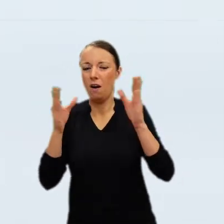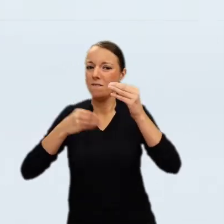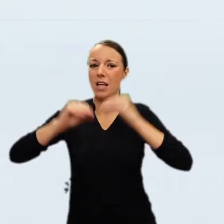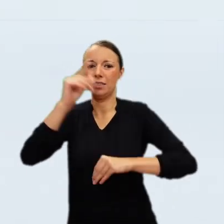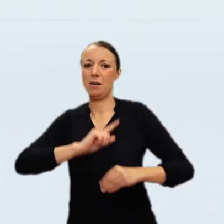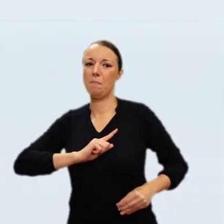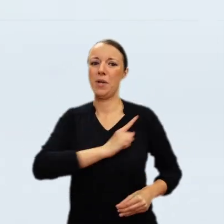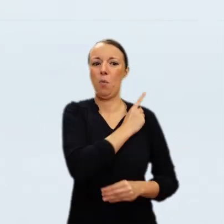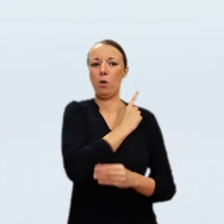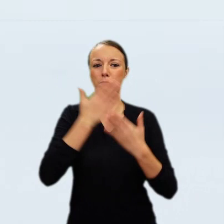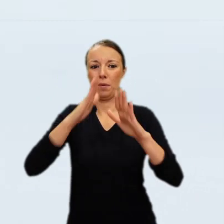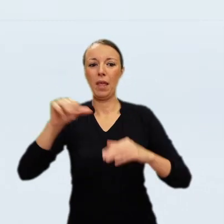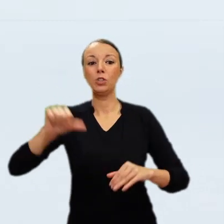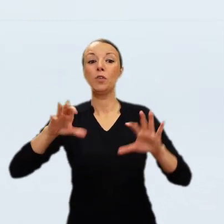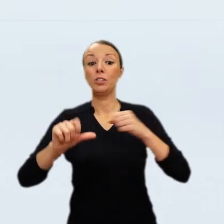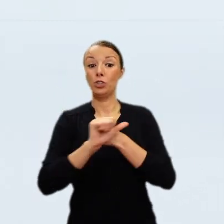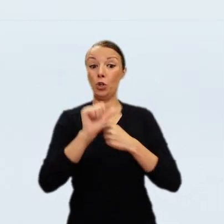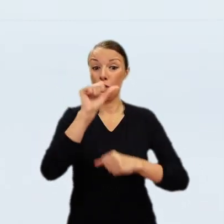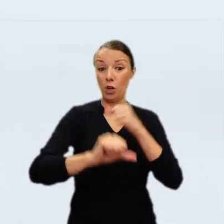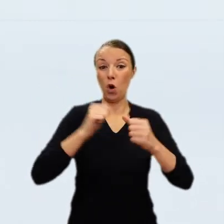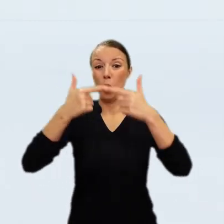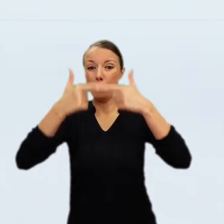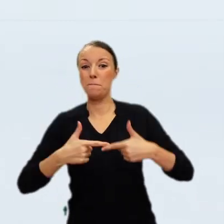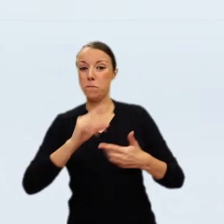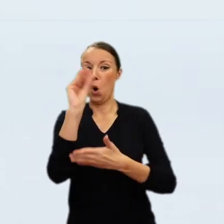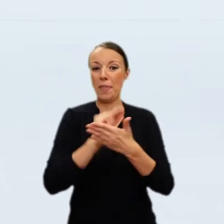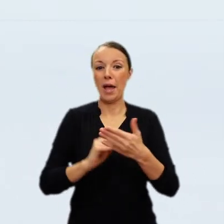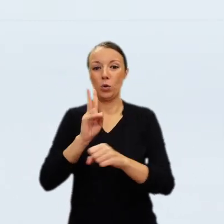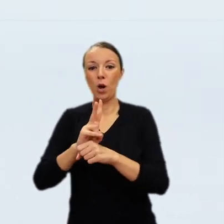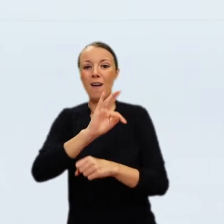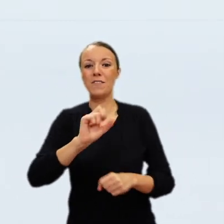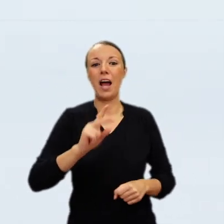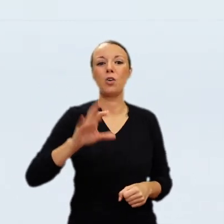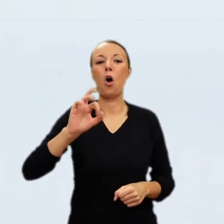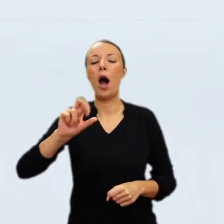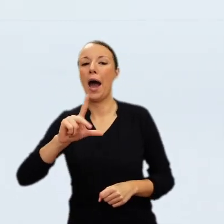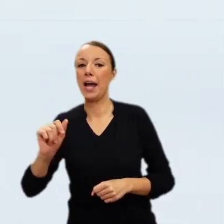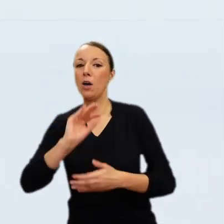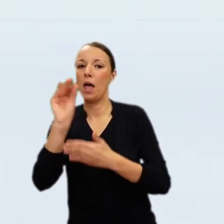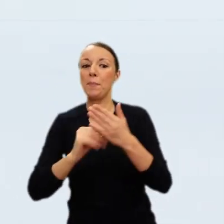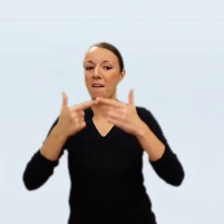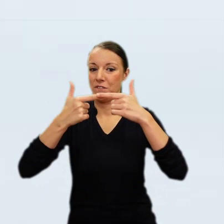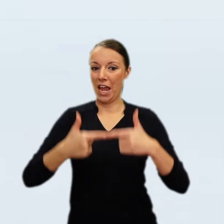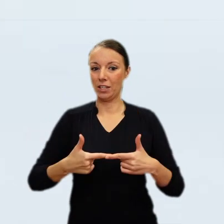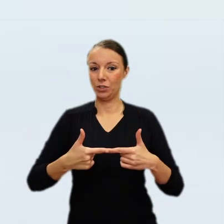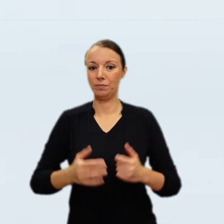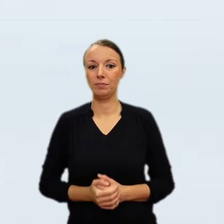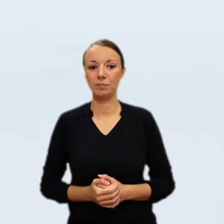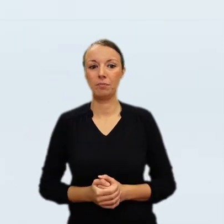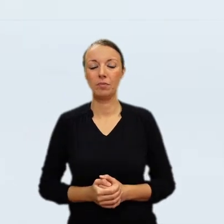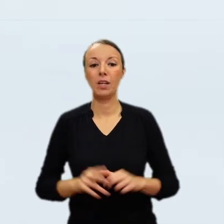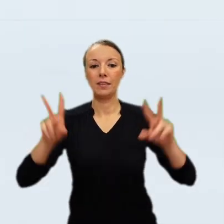he loves what is good and will die for it. His body will be trampled by horse's hooves and no one will know his grave.